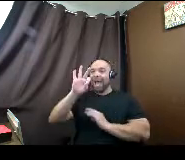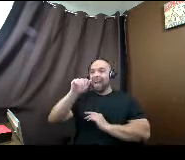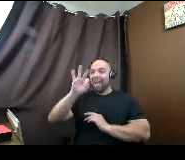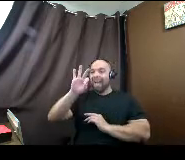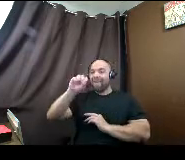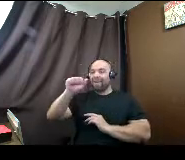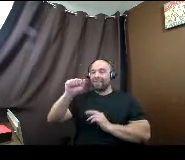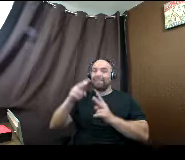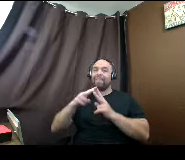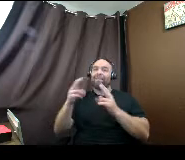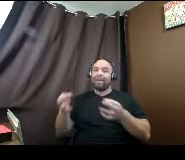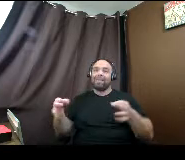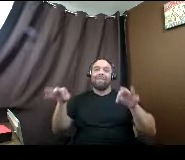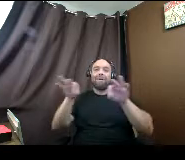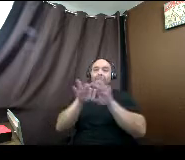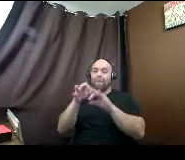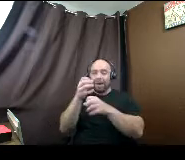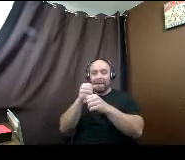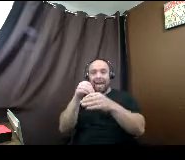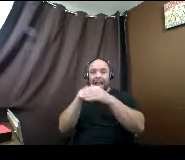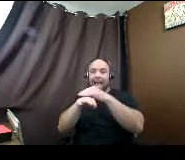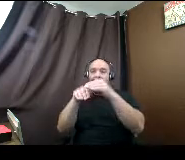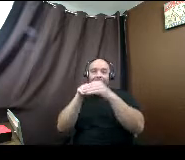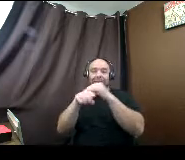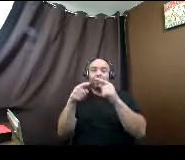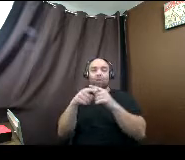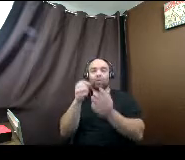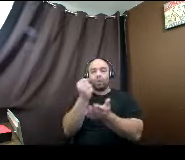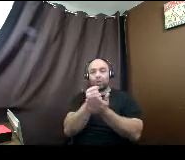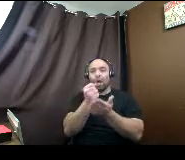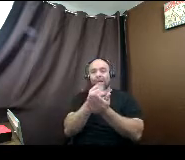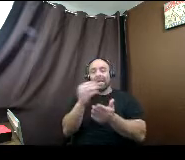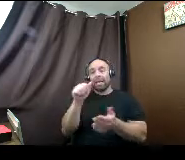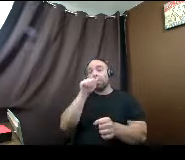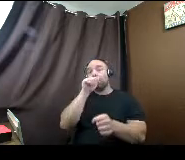getting access to a lot of scholarships. And Promise is one of those examples.